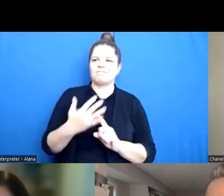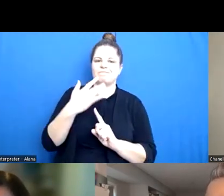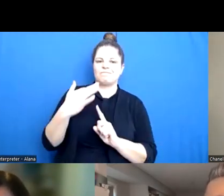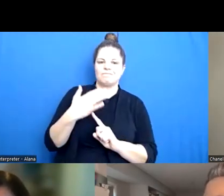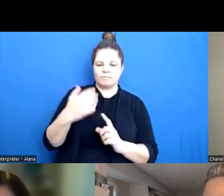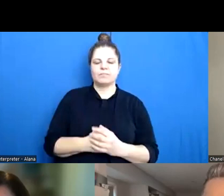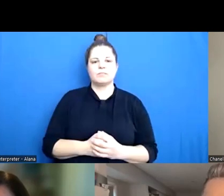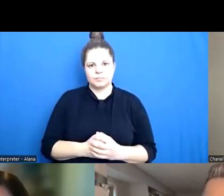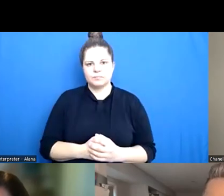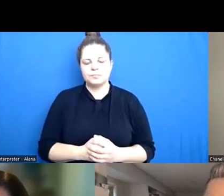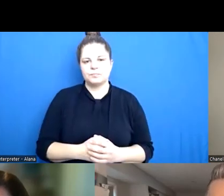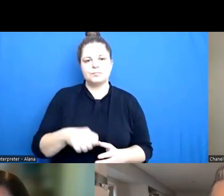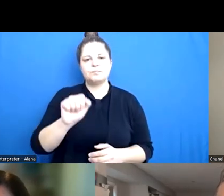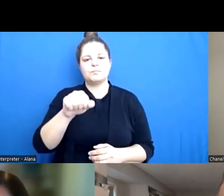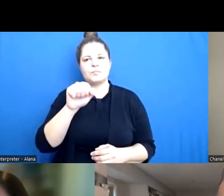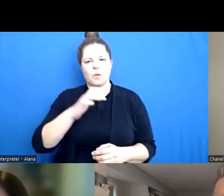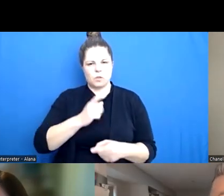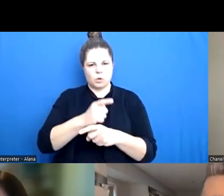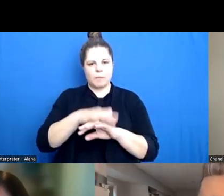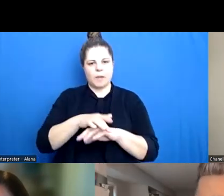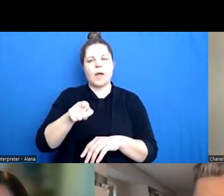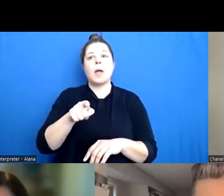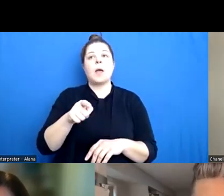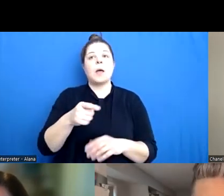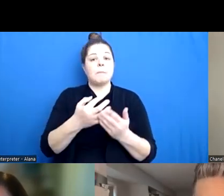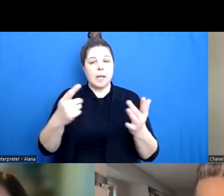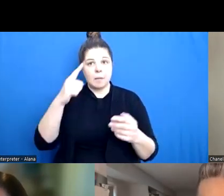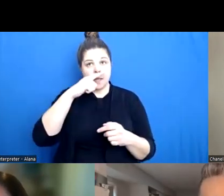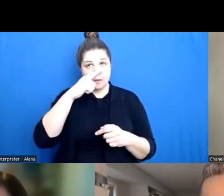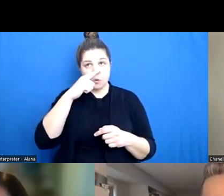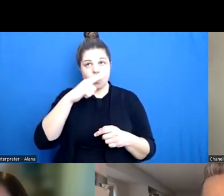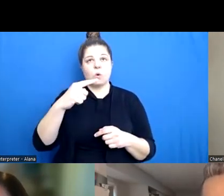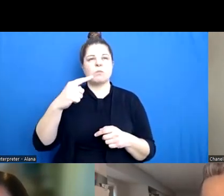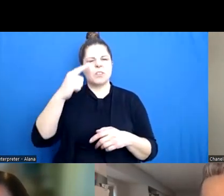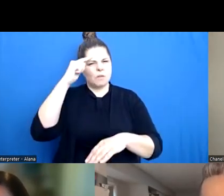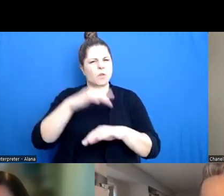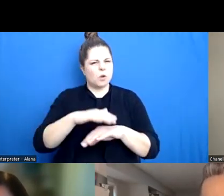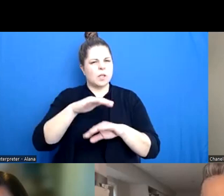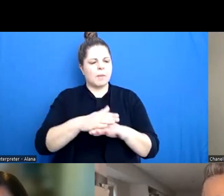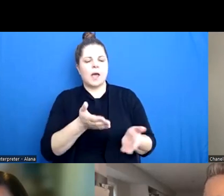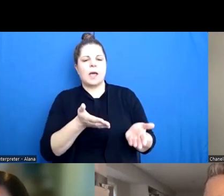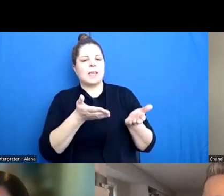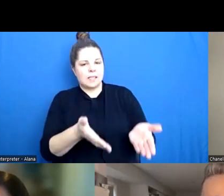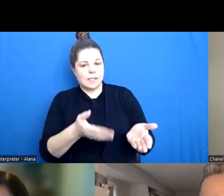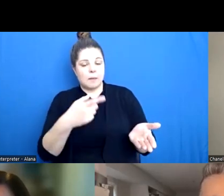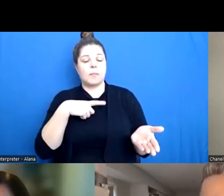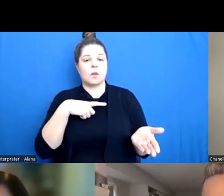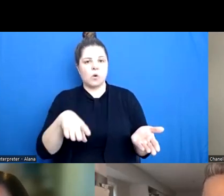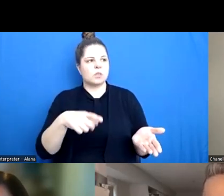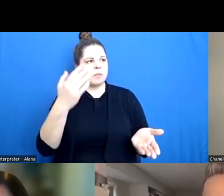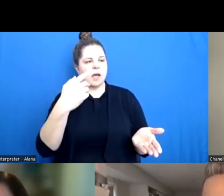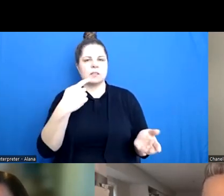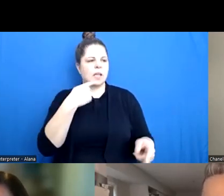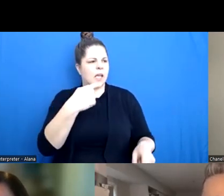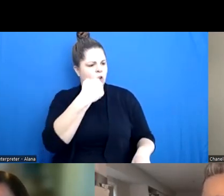was no means no, which absolutely no does mean no. And that was a way of saying, listen, if you're in a situation and you're hassling